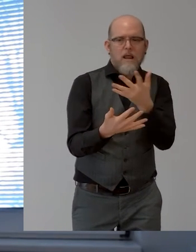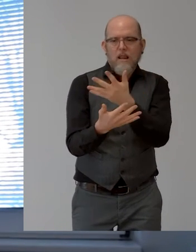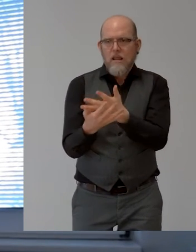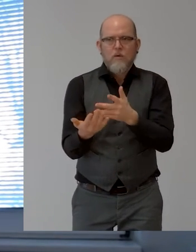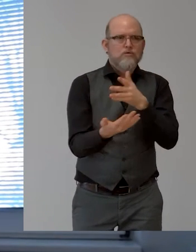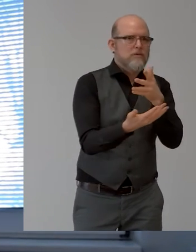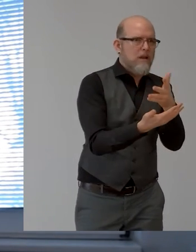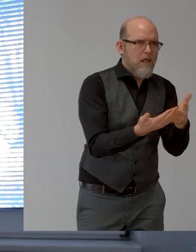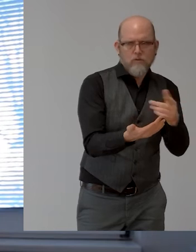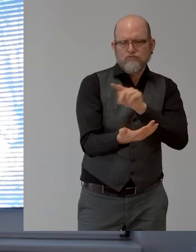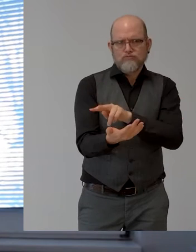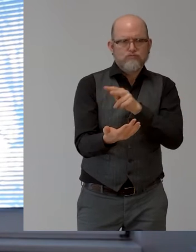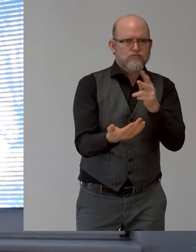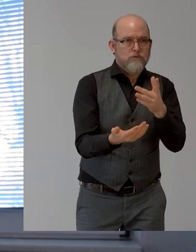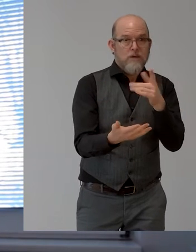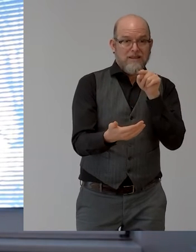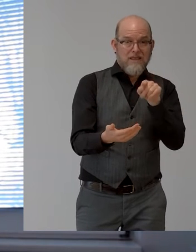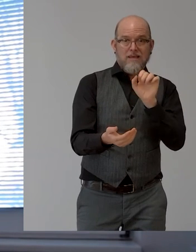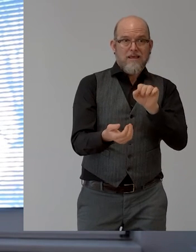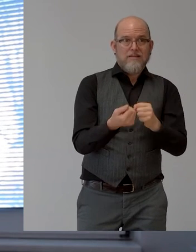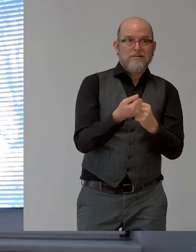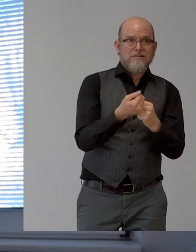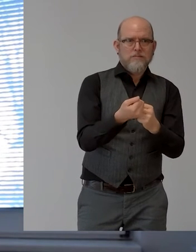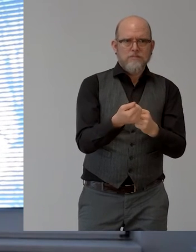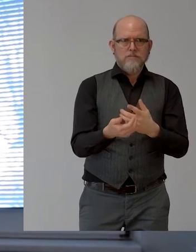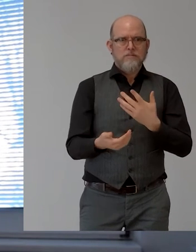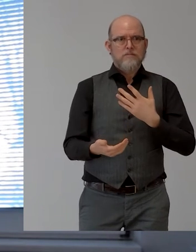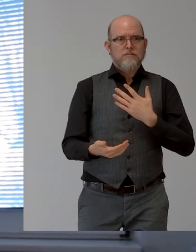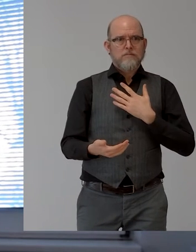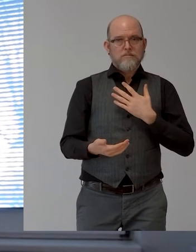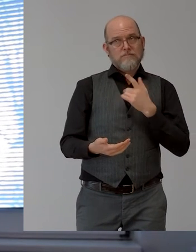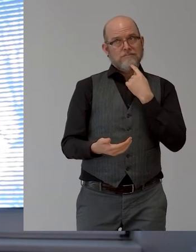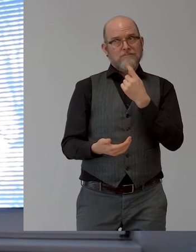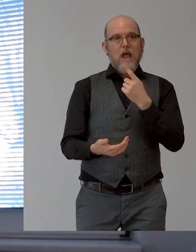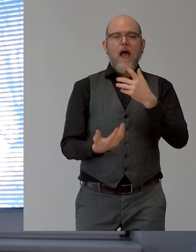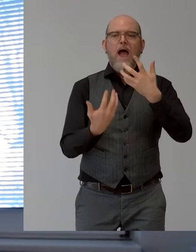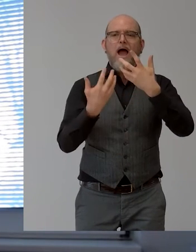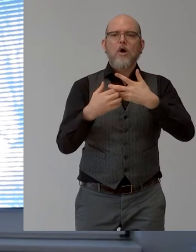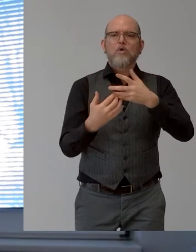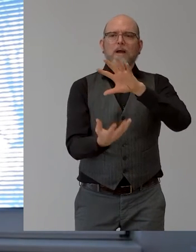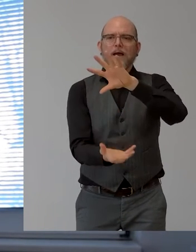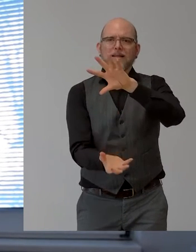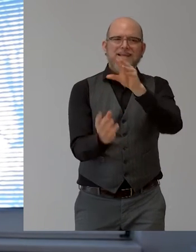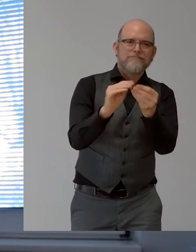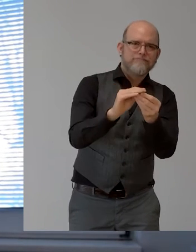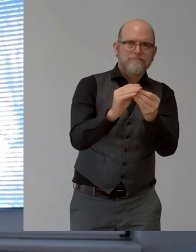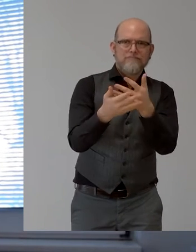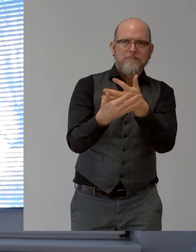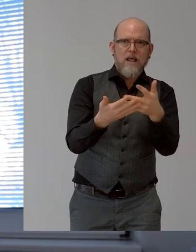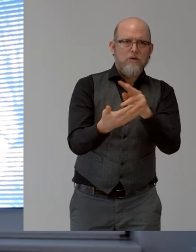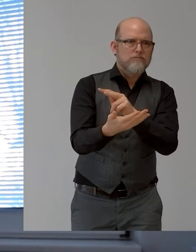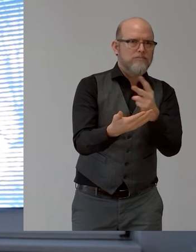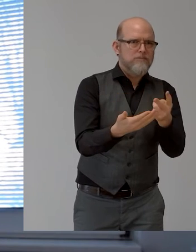support like auto summarized functionality or to sign language. There's even now attempts to